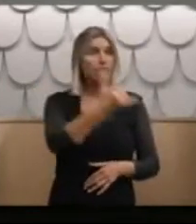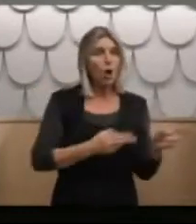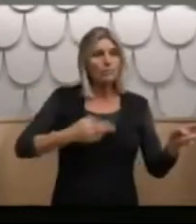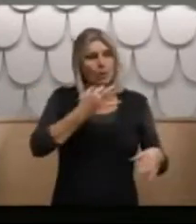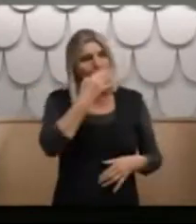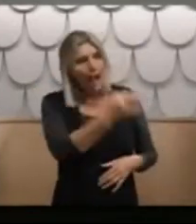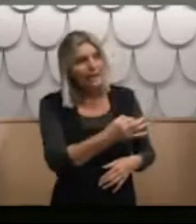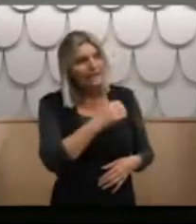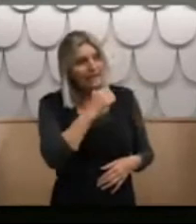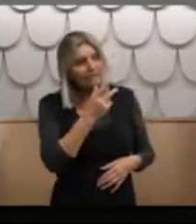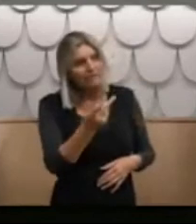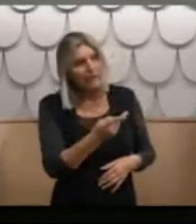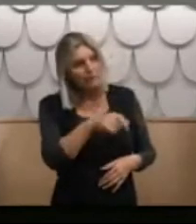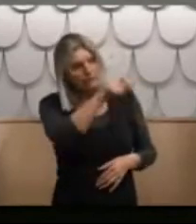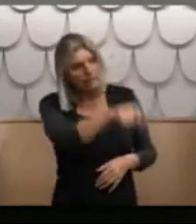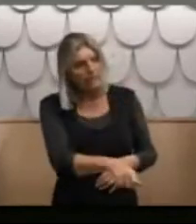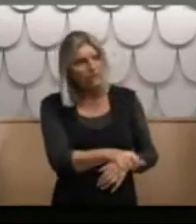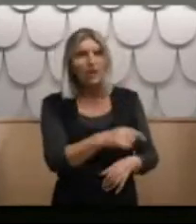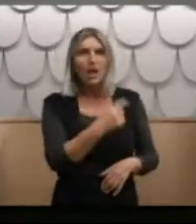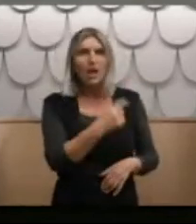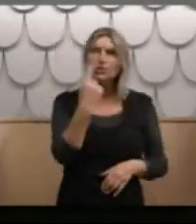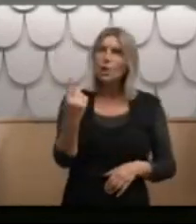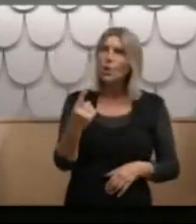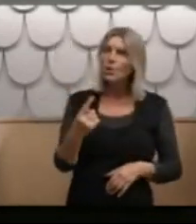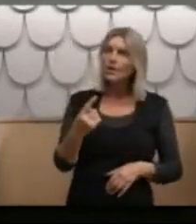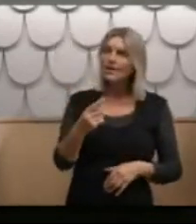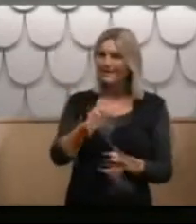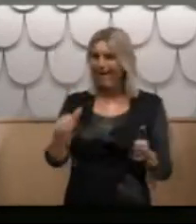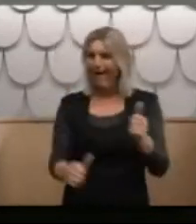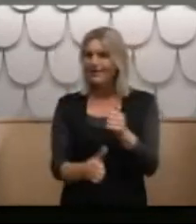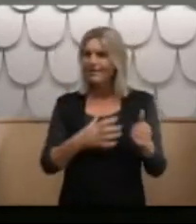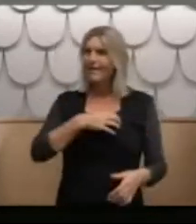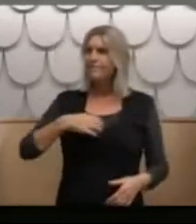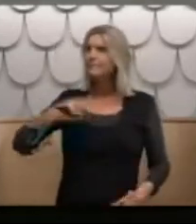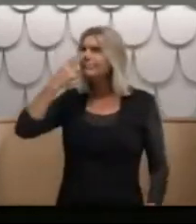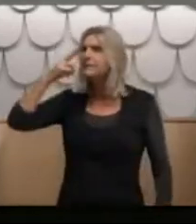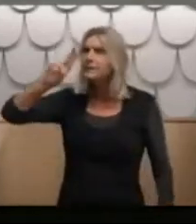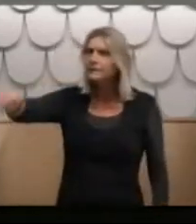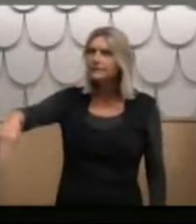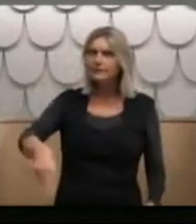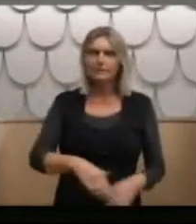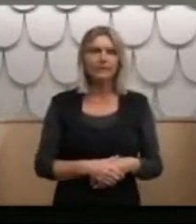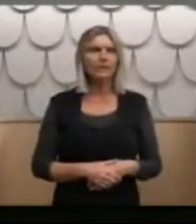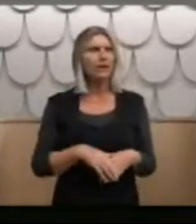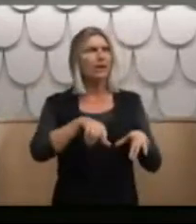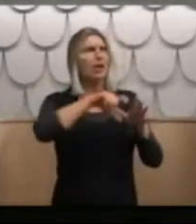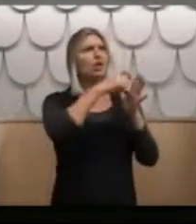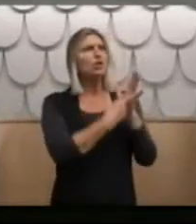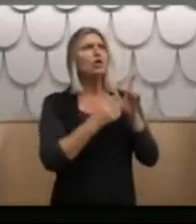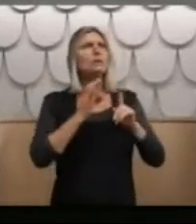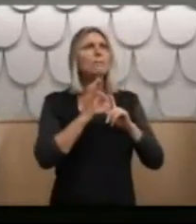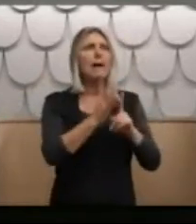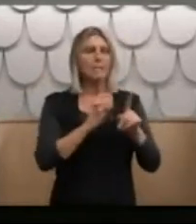inquire whether her son was a patient and she was told he is a state ward, it's none of your business. Dr Pugmire writes,